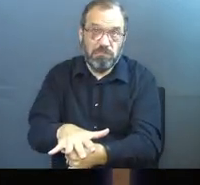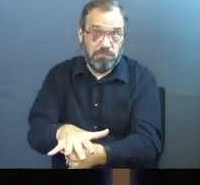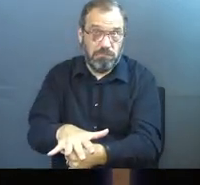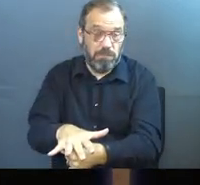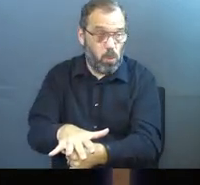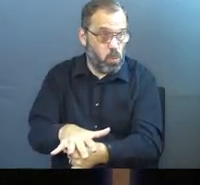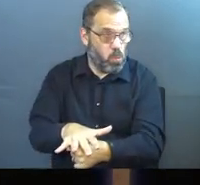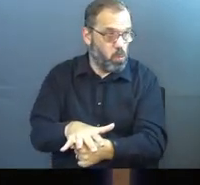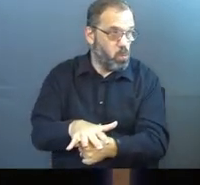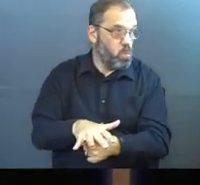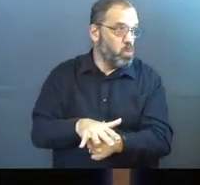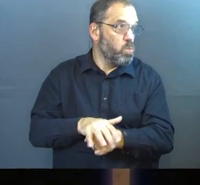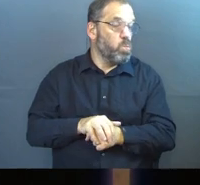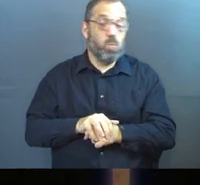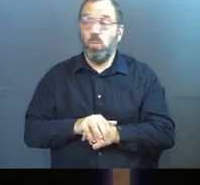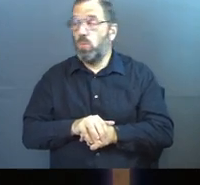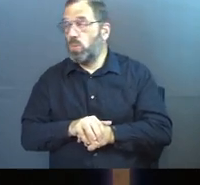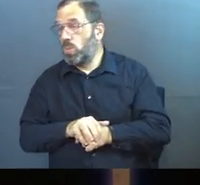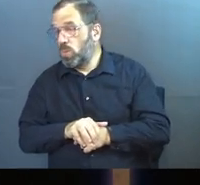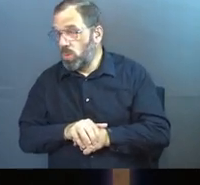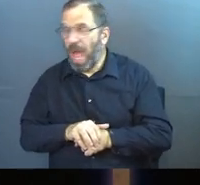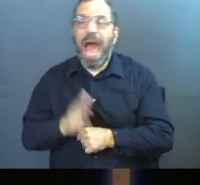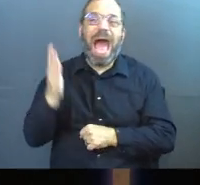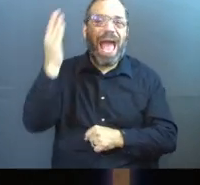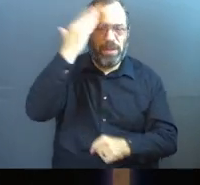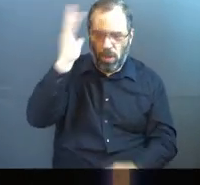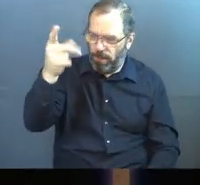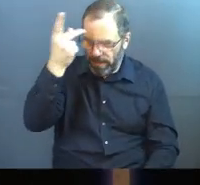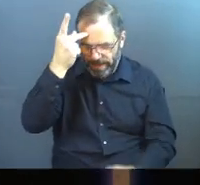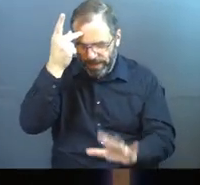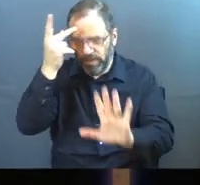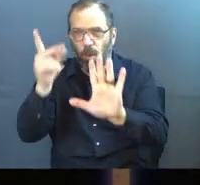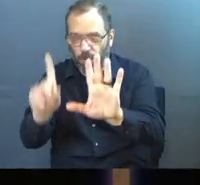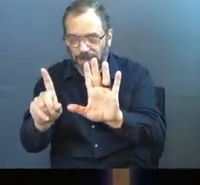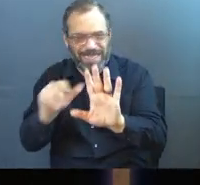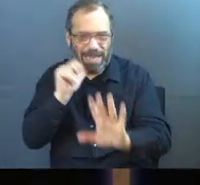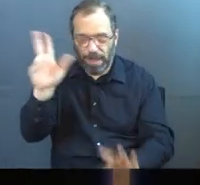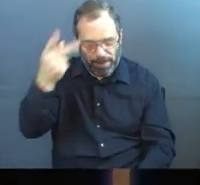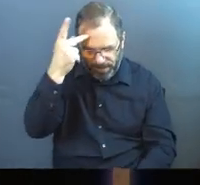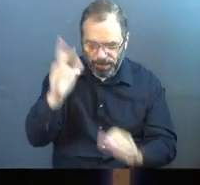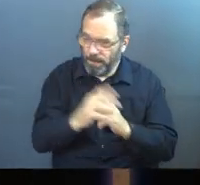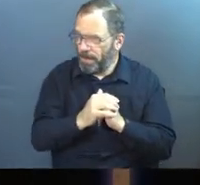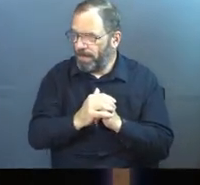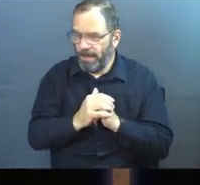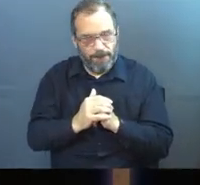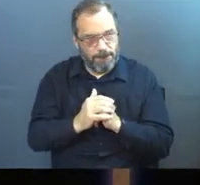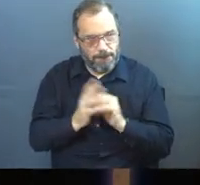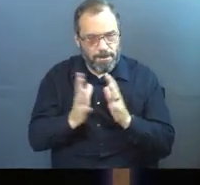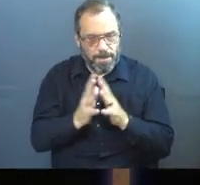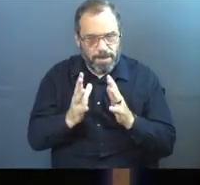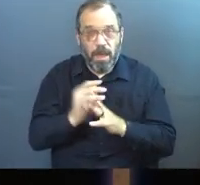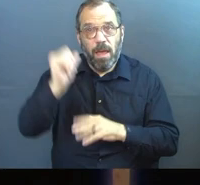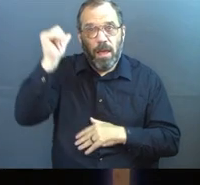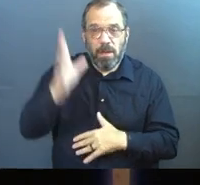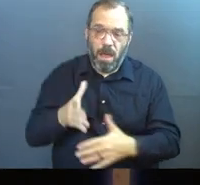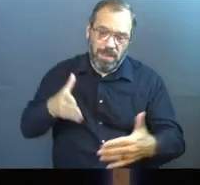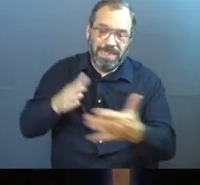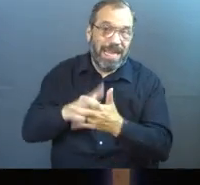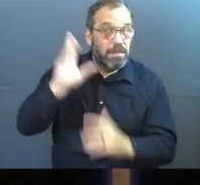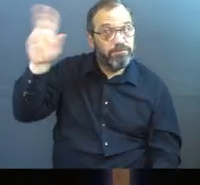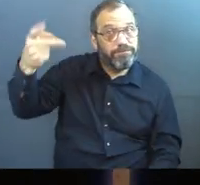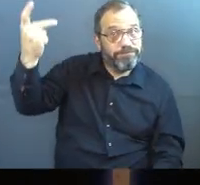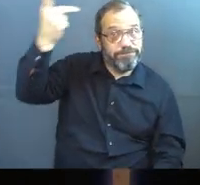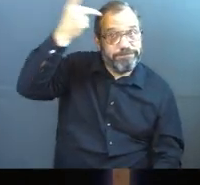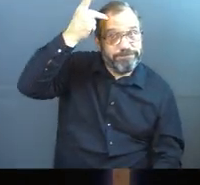Ooh. And I know this could sound political. I'm not going to be political. I'm just going to tell you, God's against that.